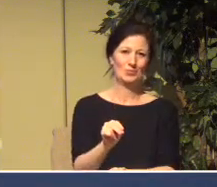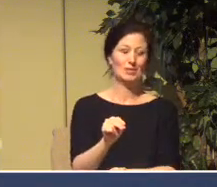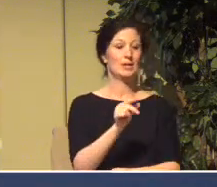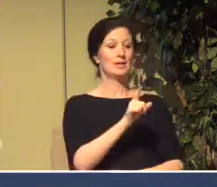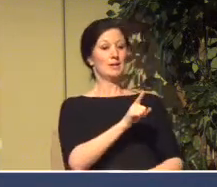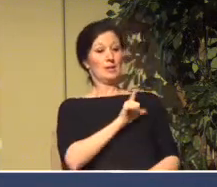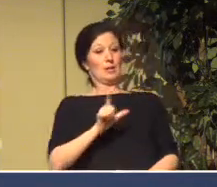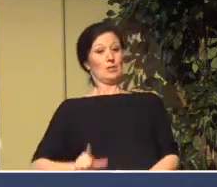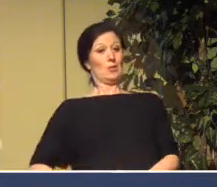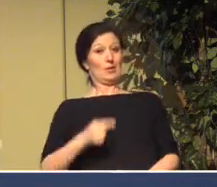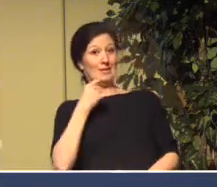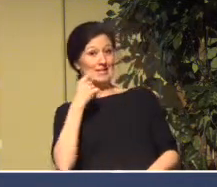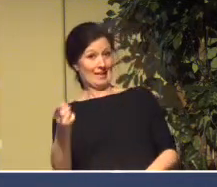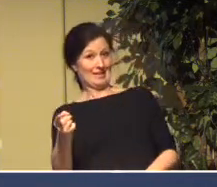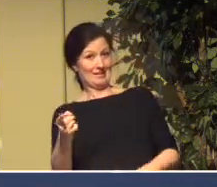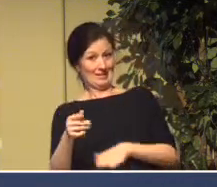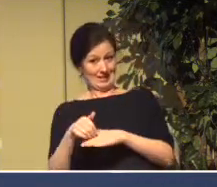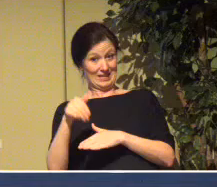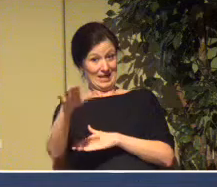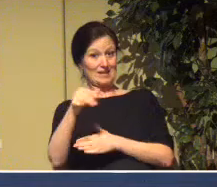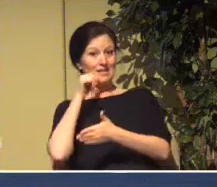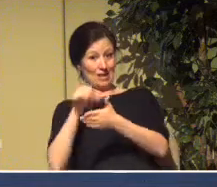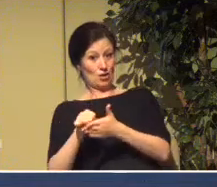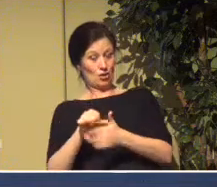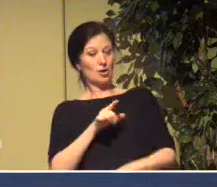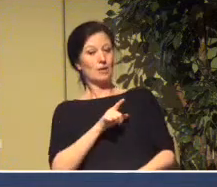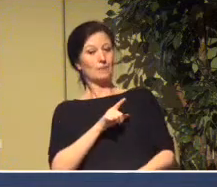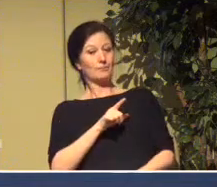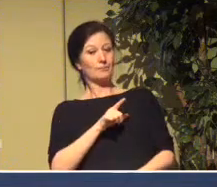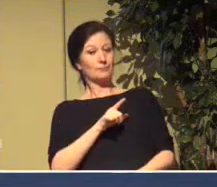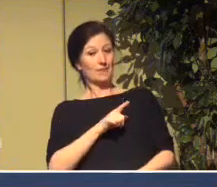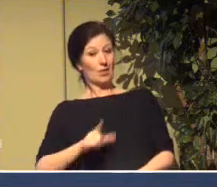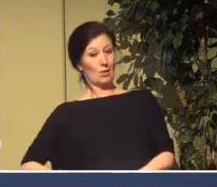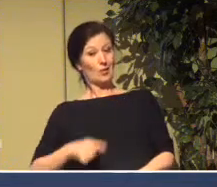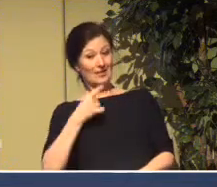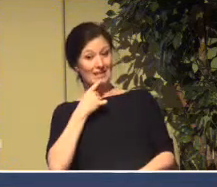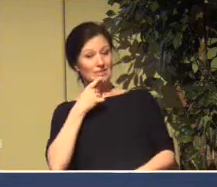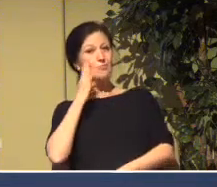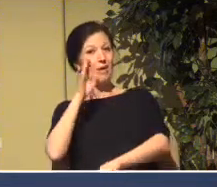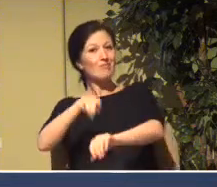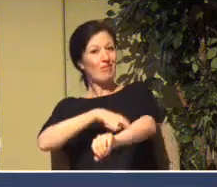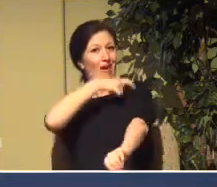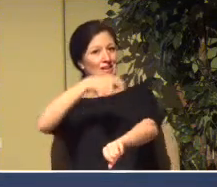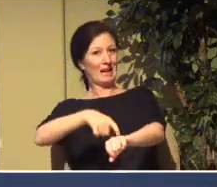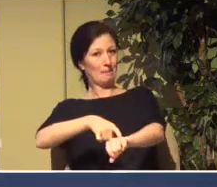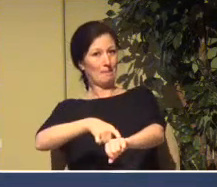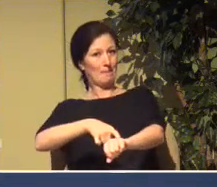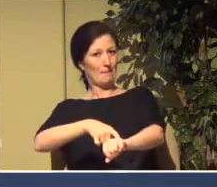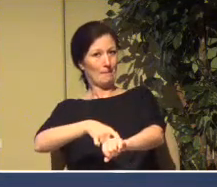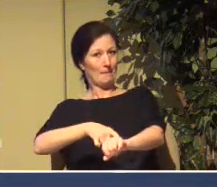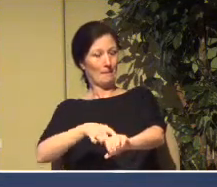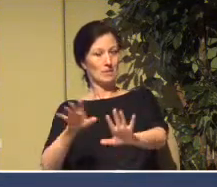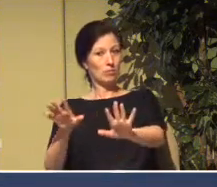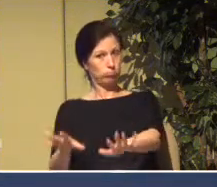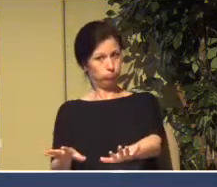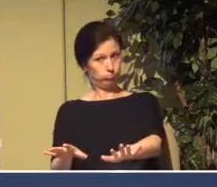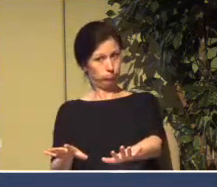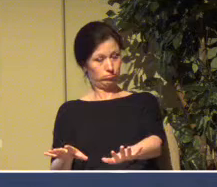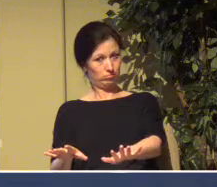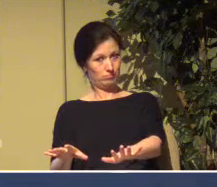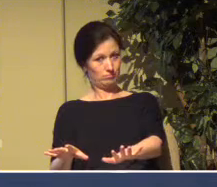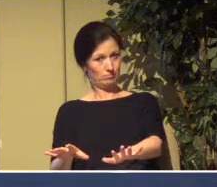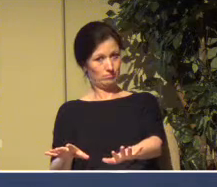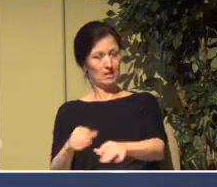saying. He's saying, in fact, it's going to be a long time, so settle in for the long